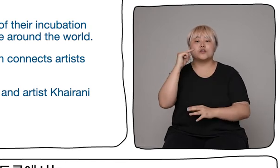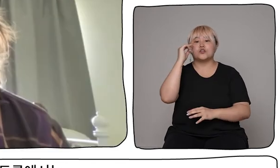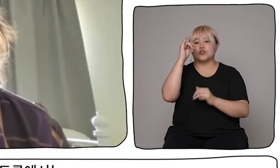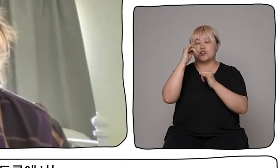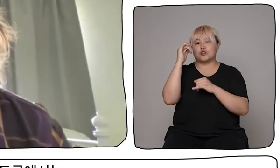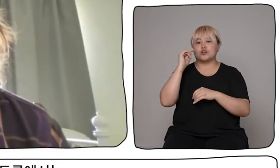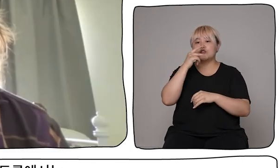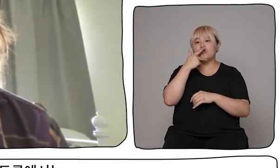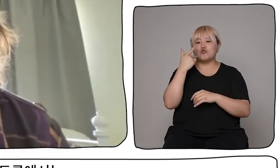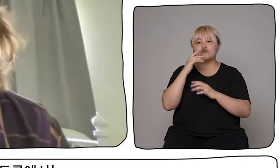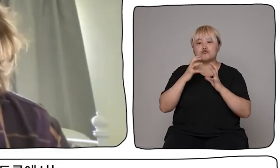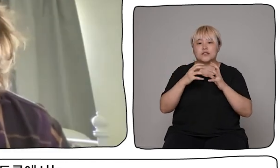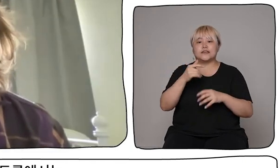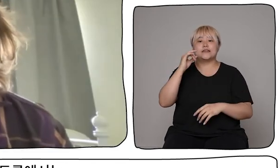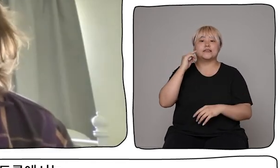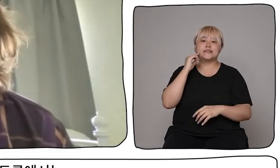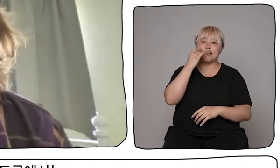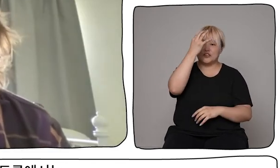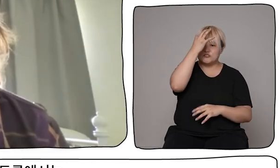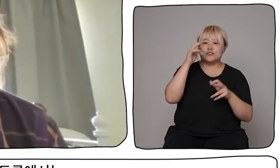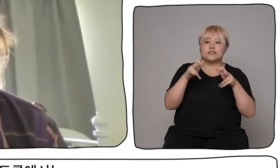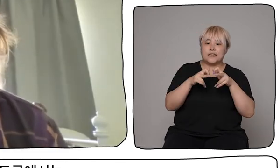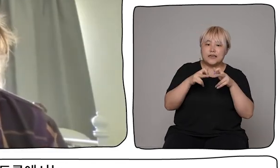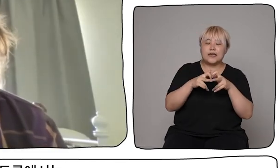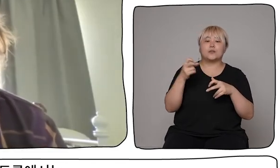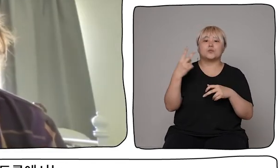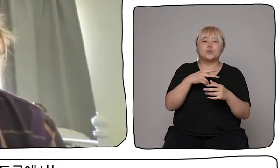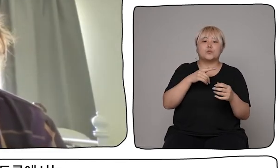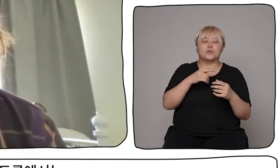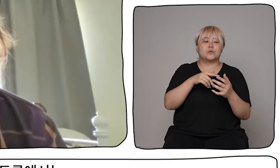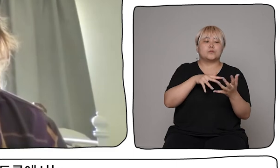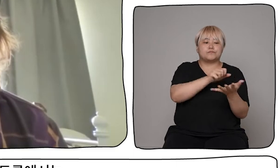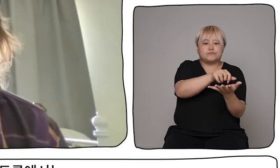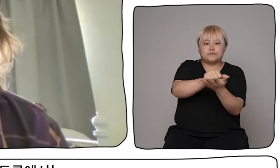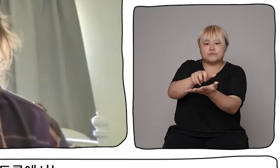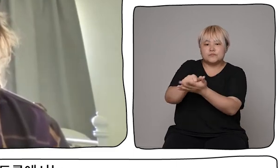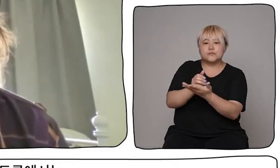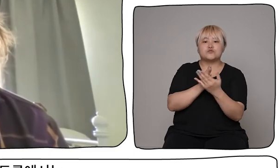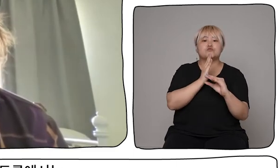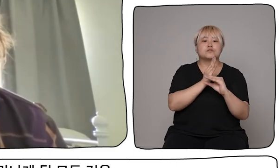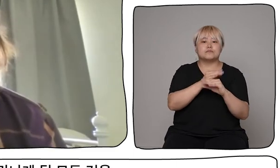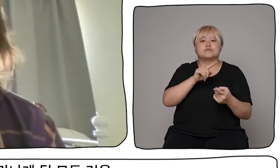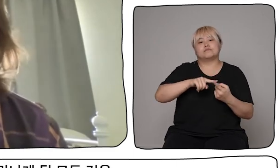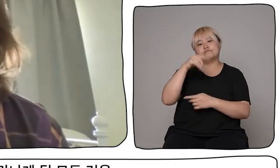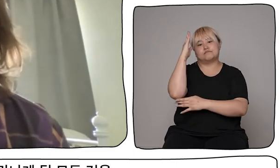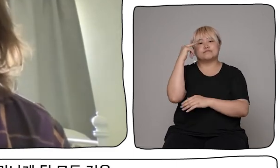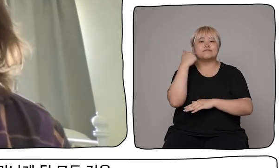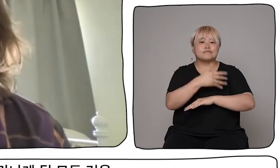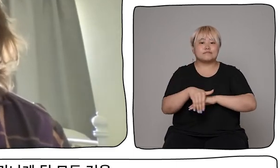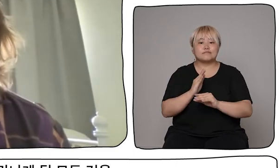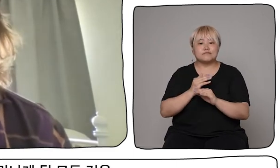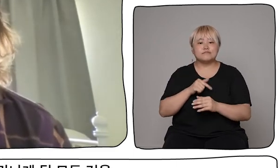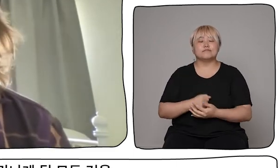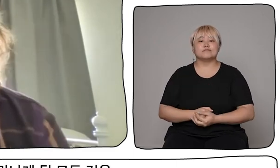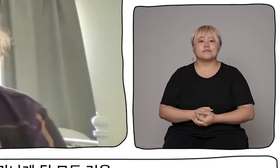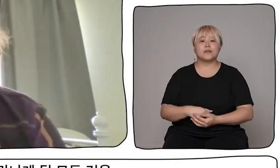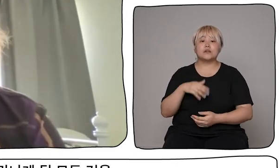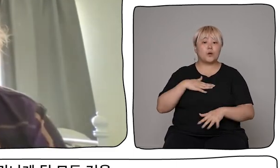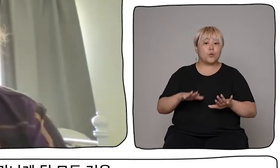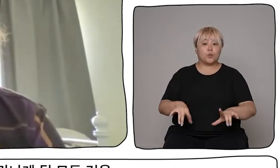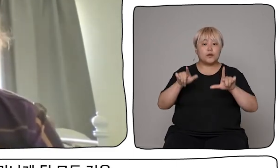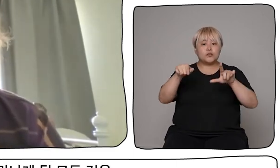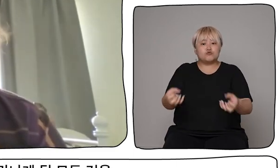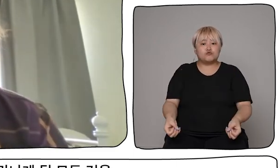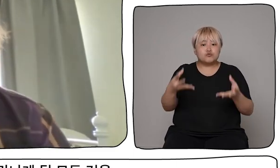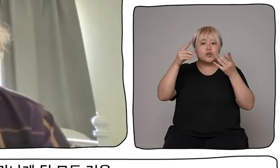colonialism, which is what Kairani's talk is going to be focusing on, which I'm really excited for, as I am for all